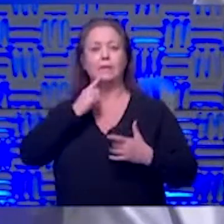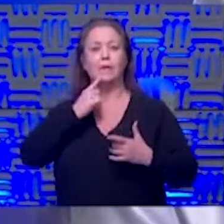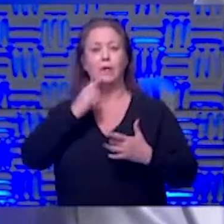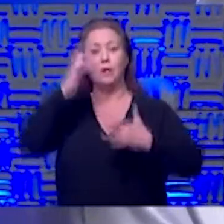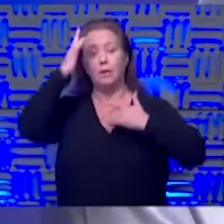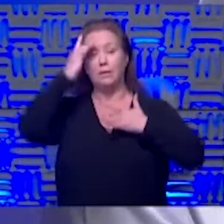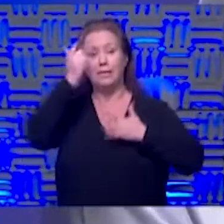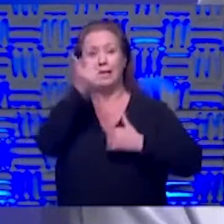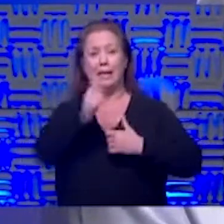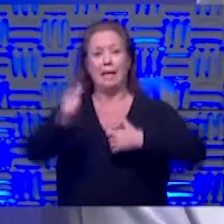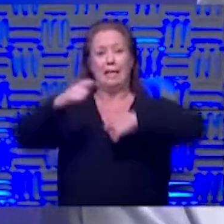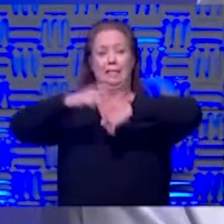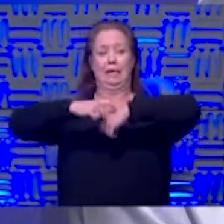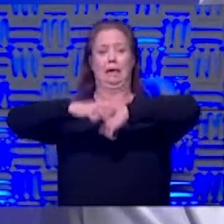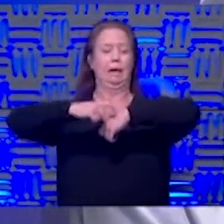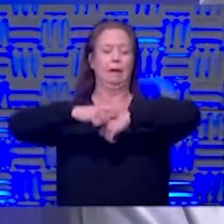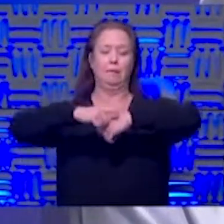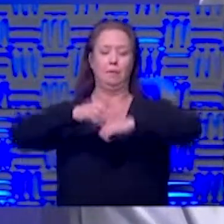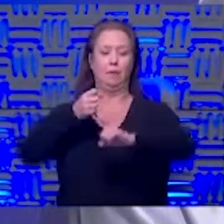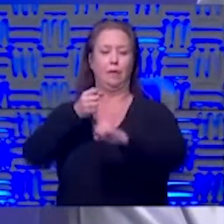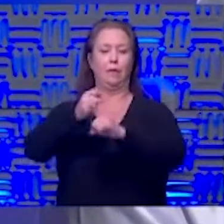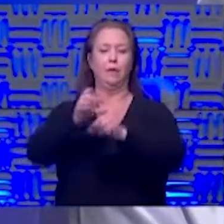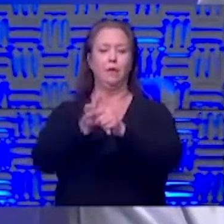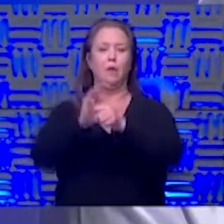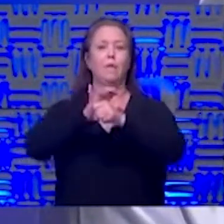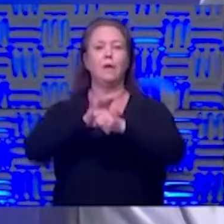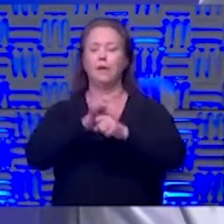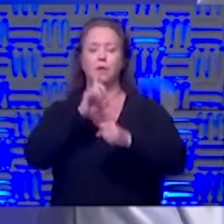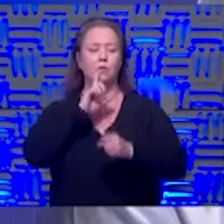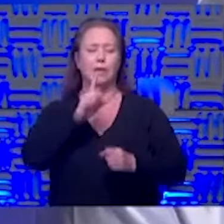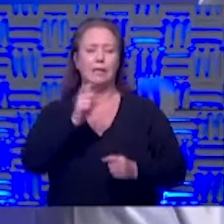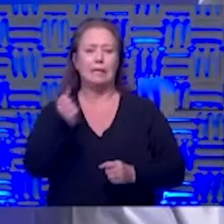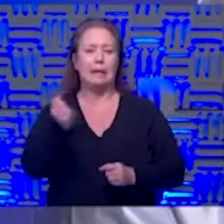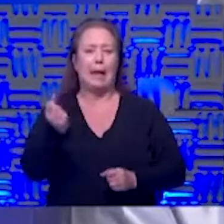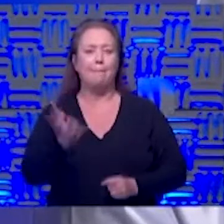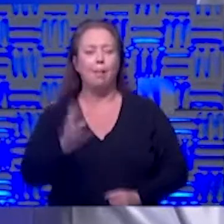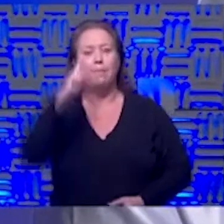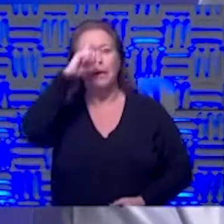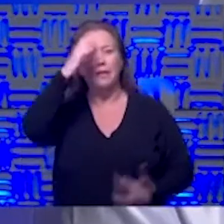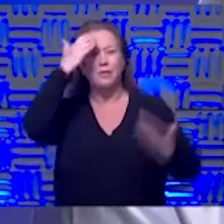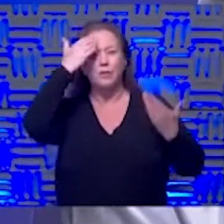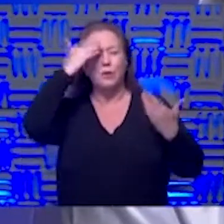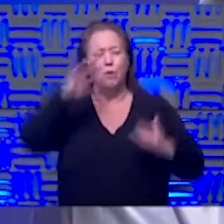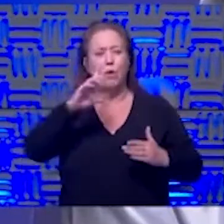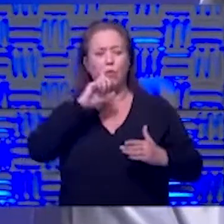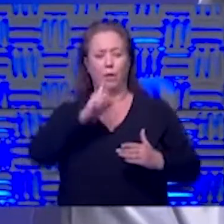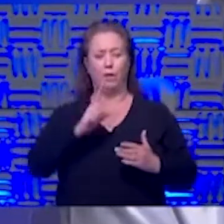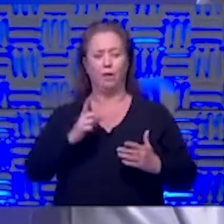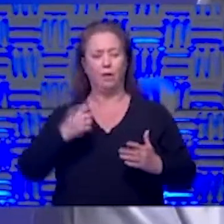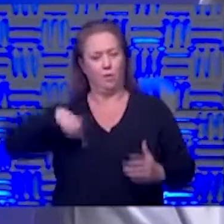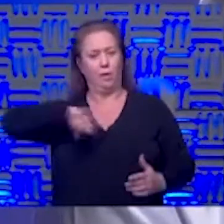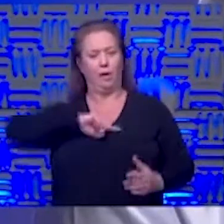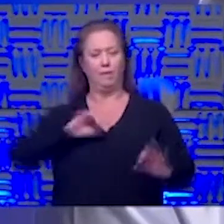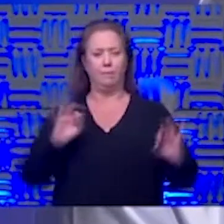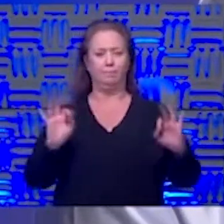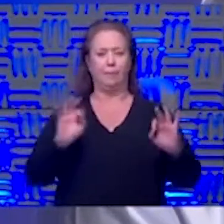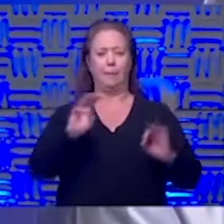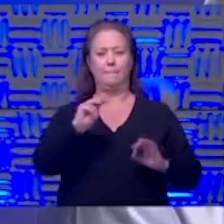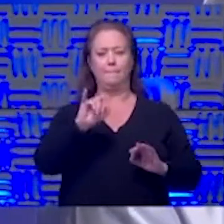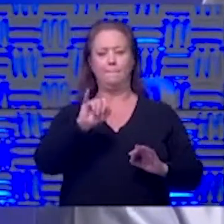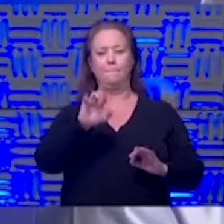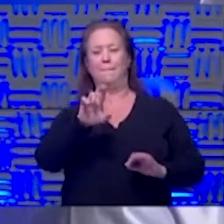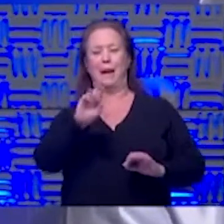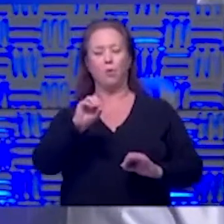but anytime you get this you really kind of roll the dice because we just don't know there probably are very minute micro genetic